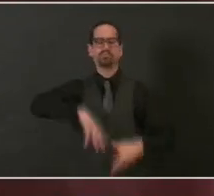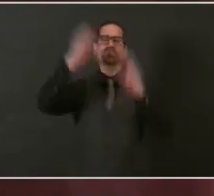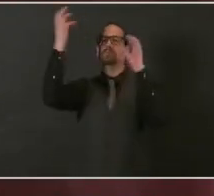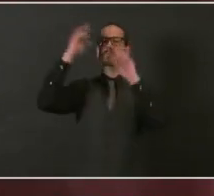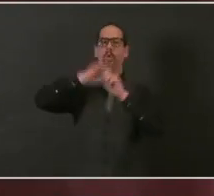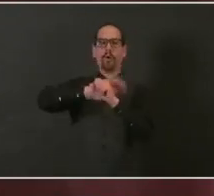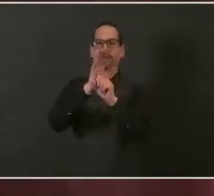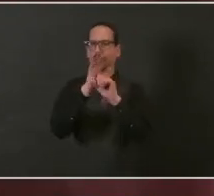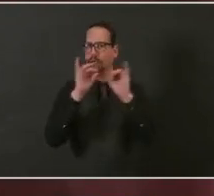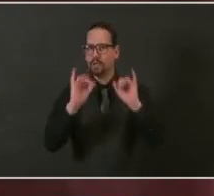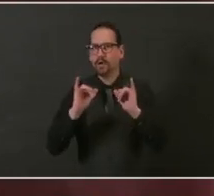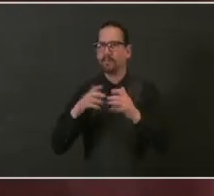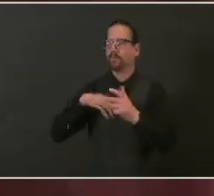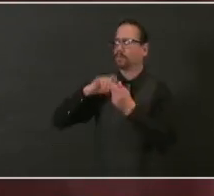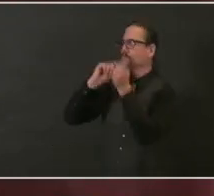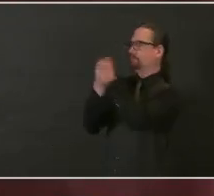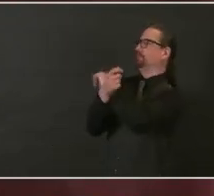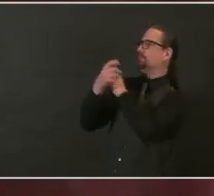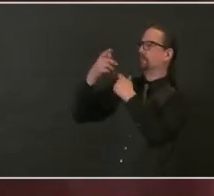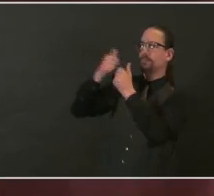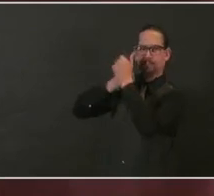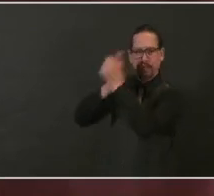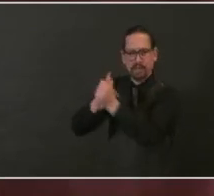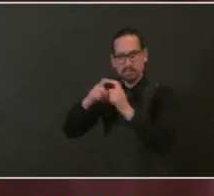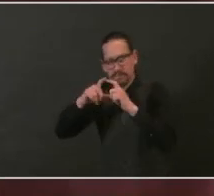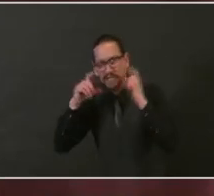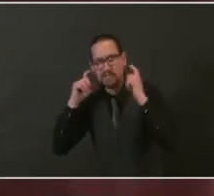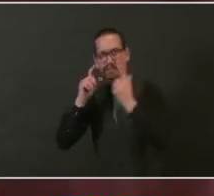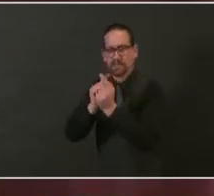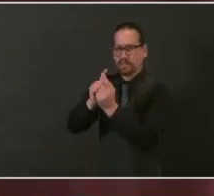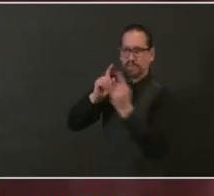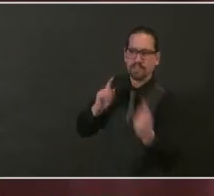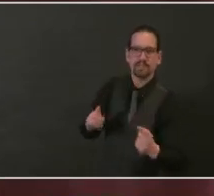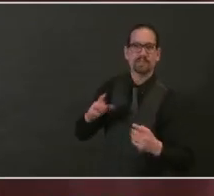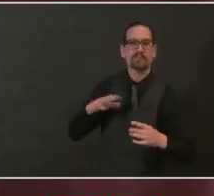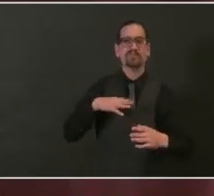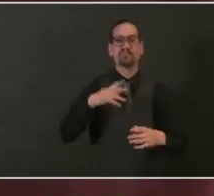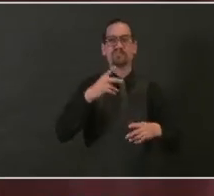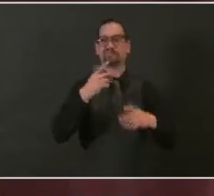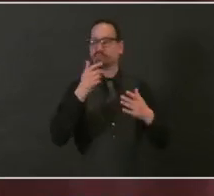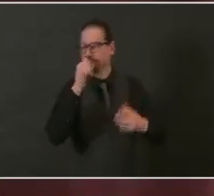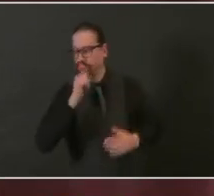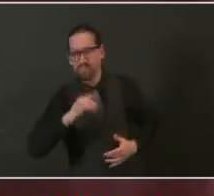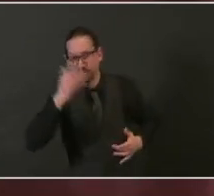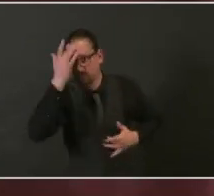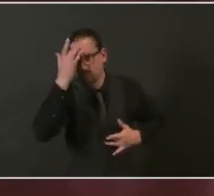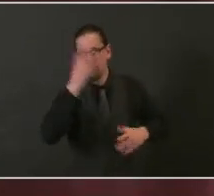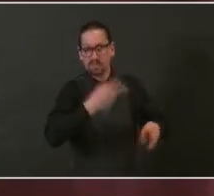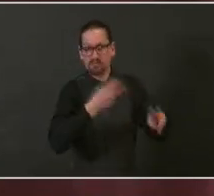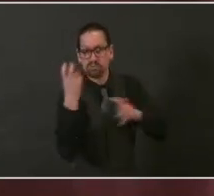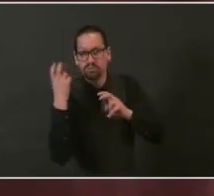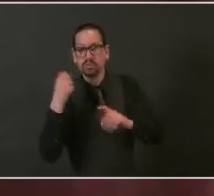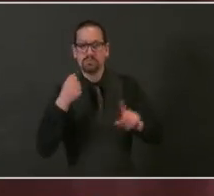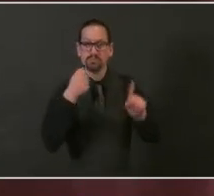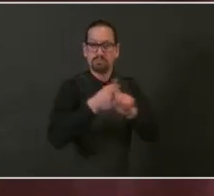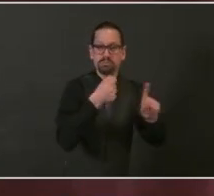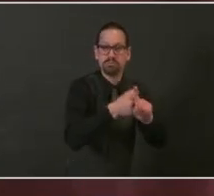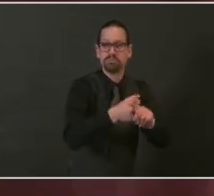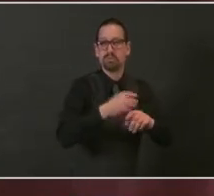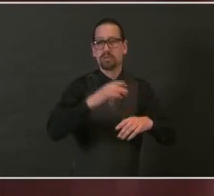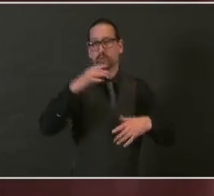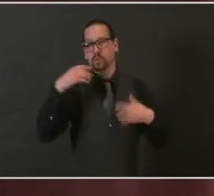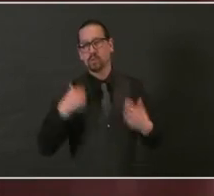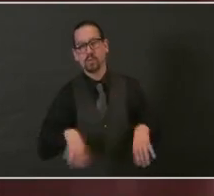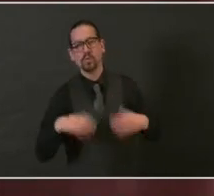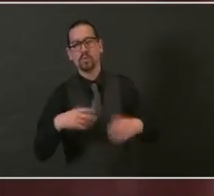We've lost loved ones. We've lost time with family and friends. This year has caused economic hardships and emotional hardships and